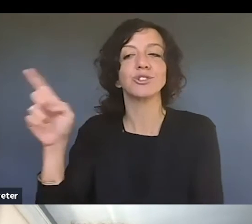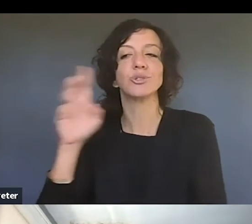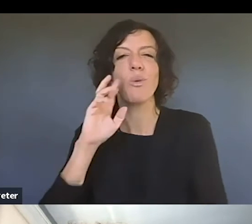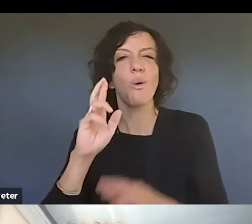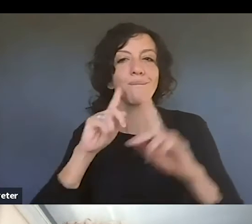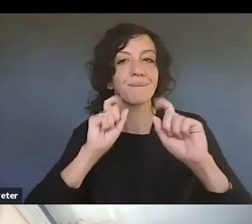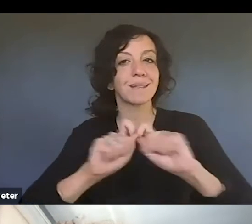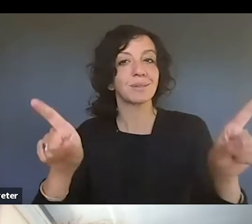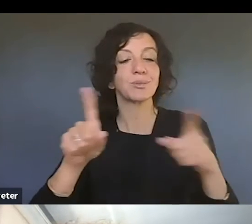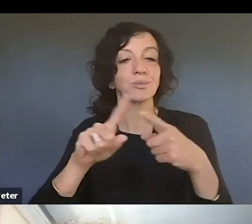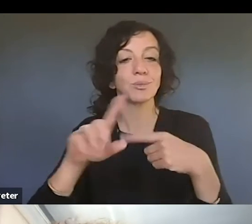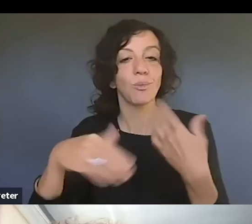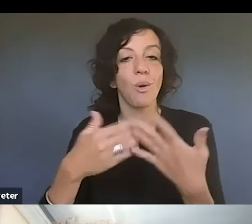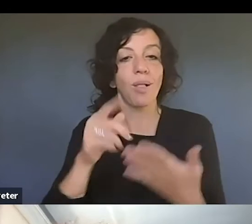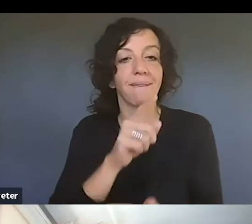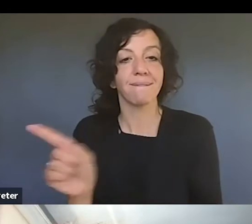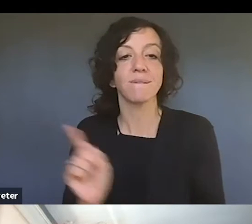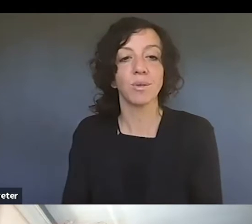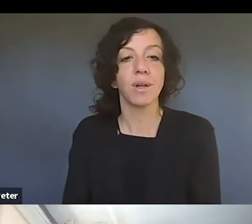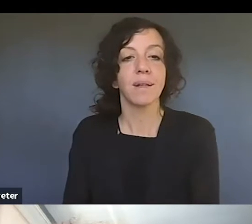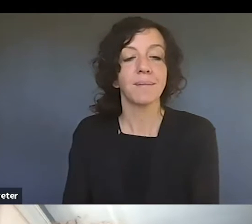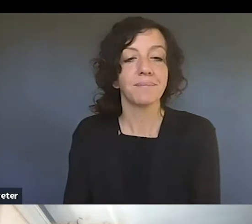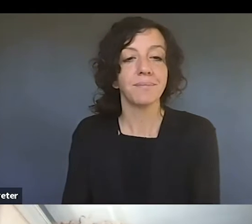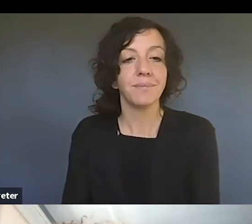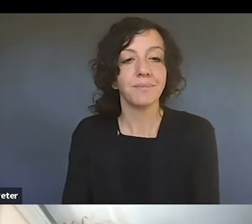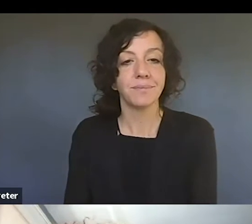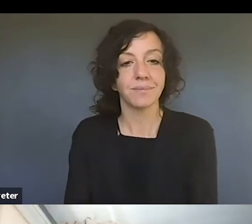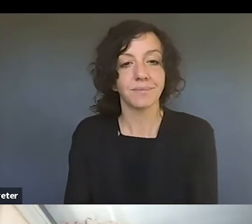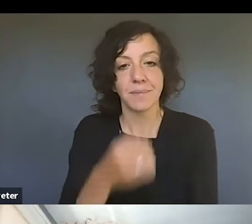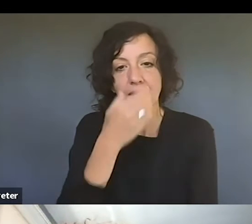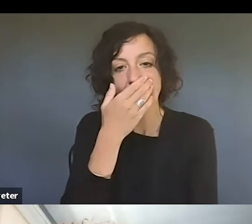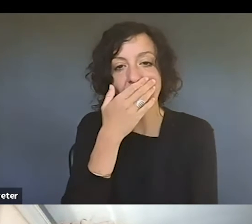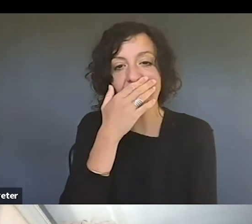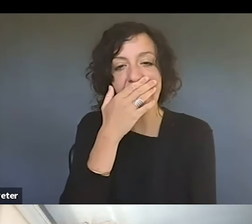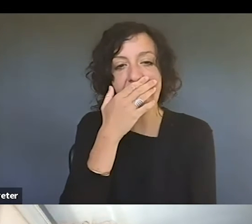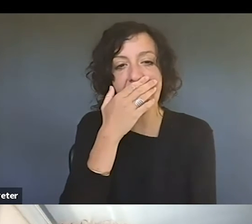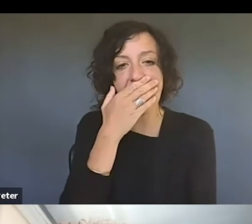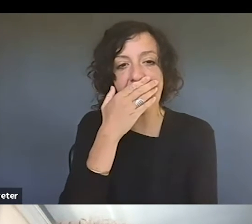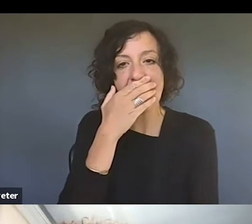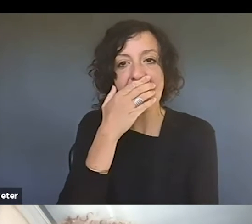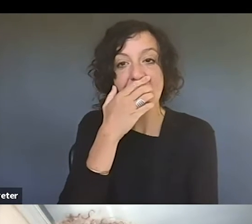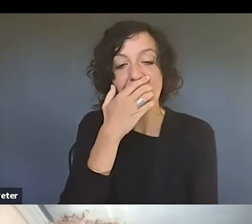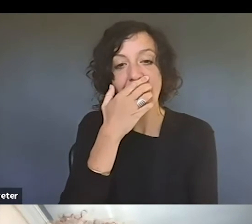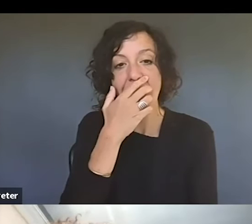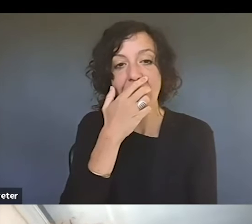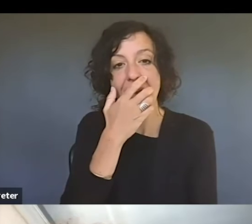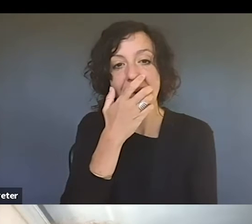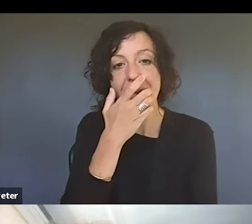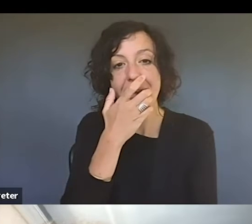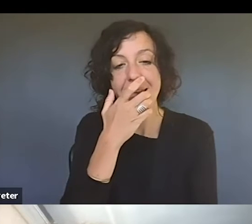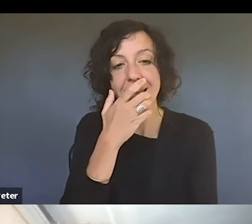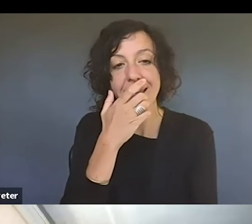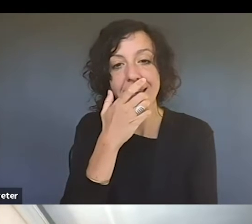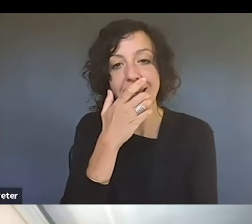participated today. So I just wanted to put that out. Um, but then I also wanted to follow up with Sandra and here, you know, I know